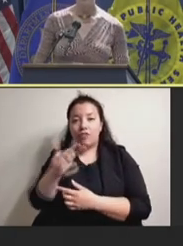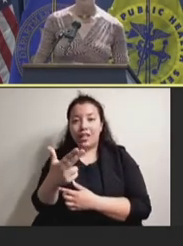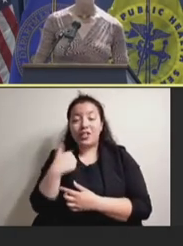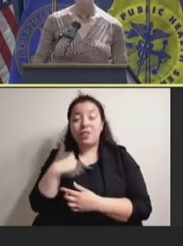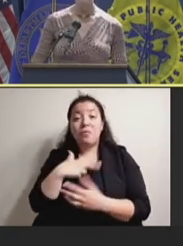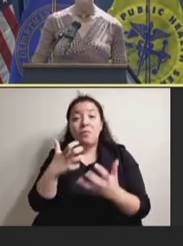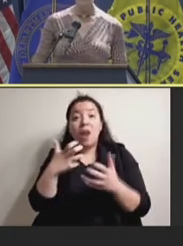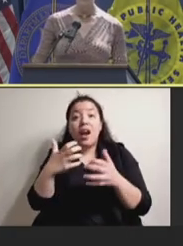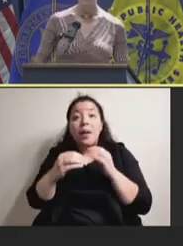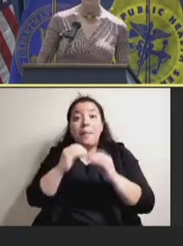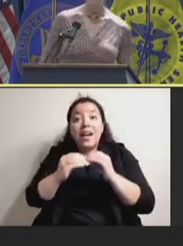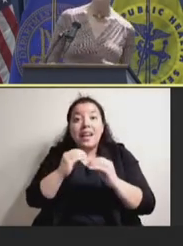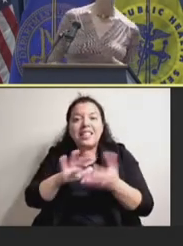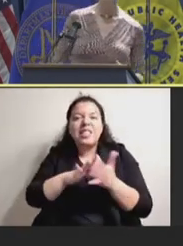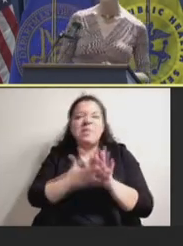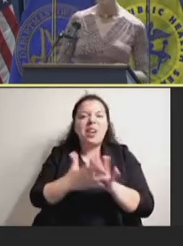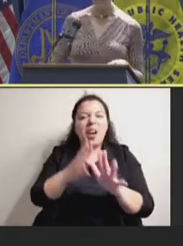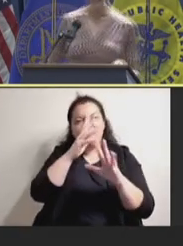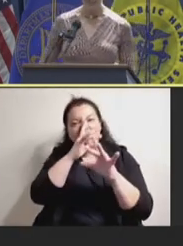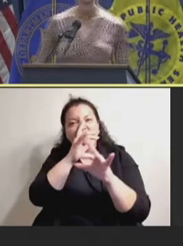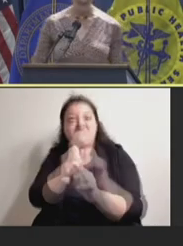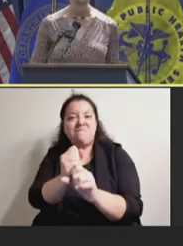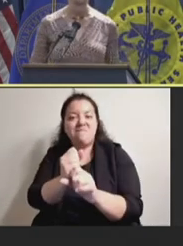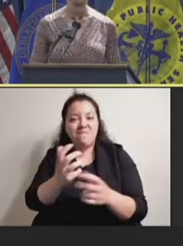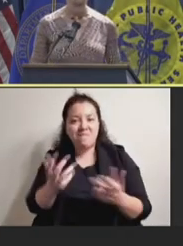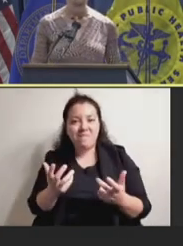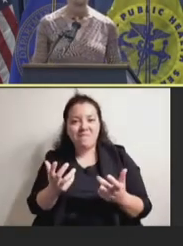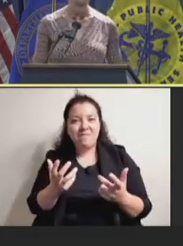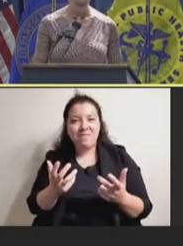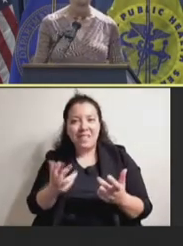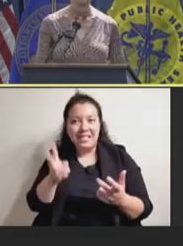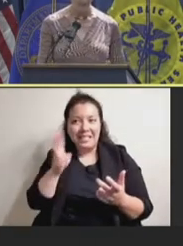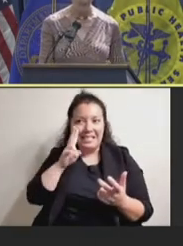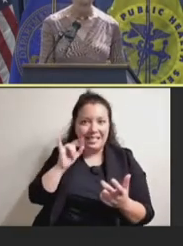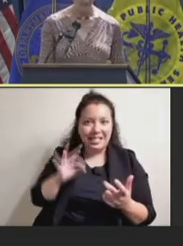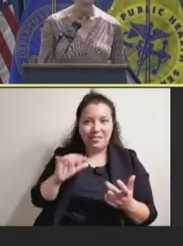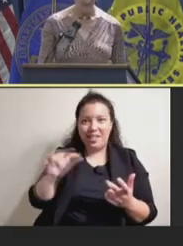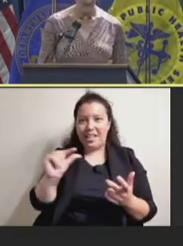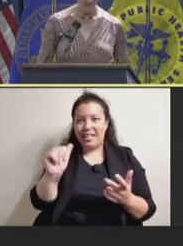And we'll see if we can get Gavi to bite on that one.